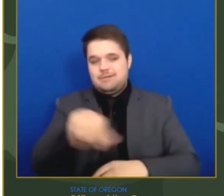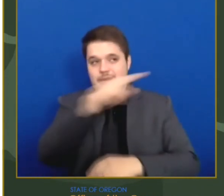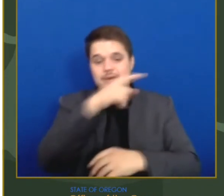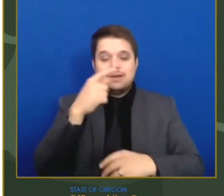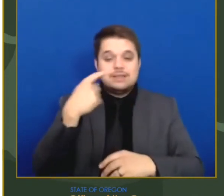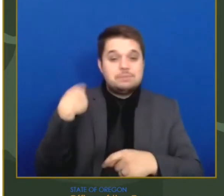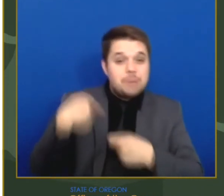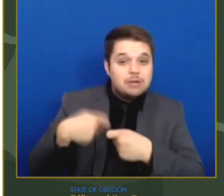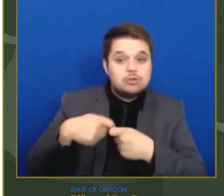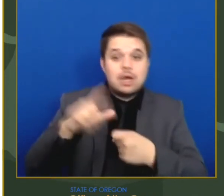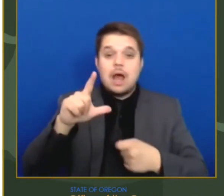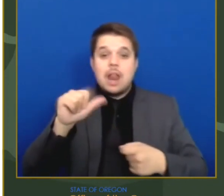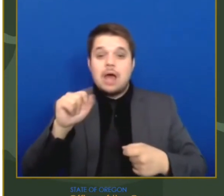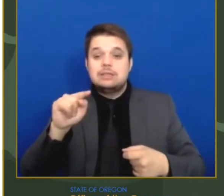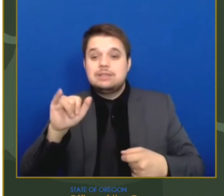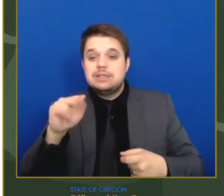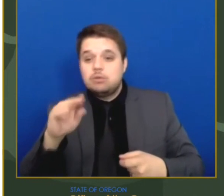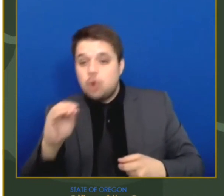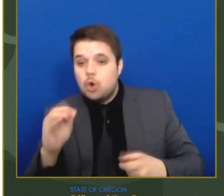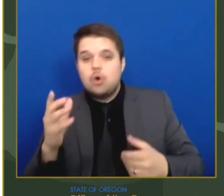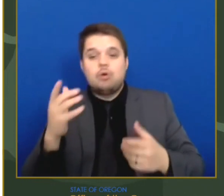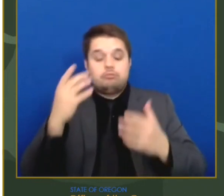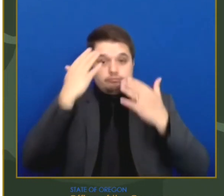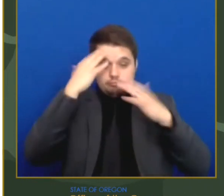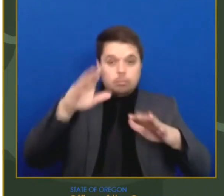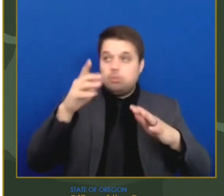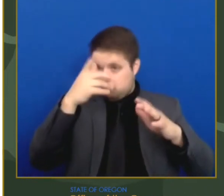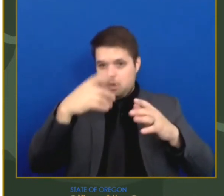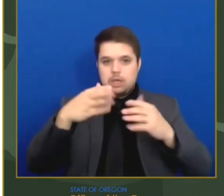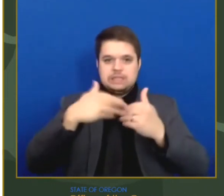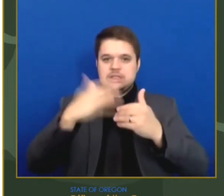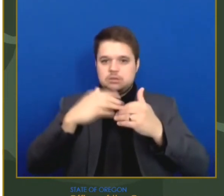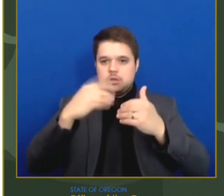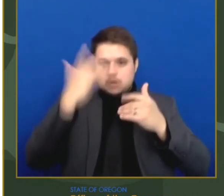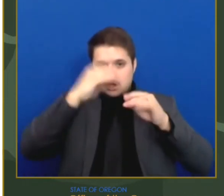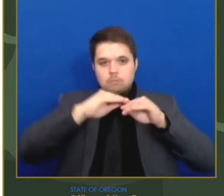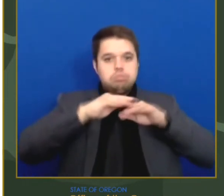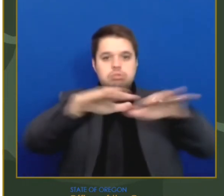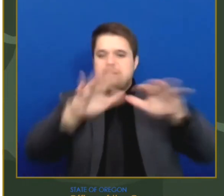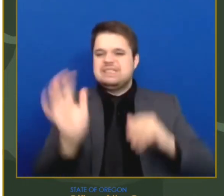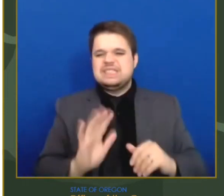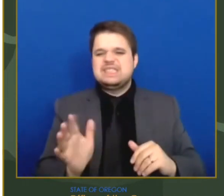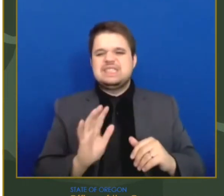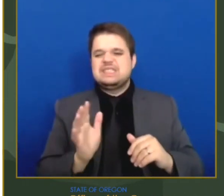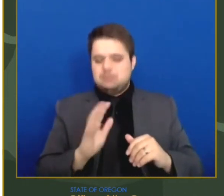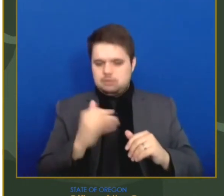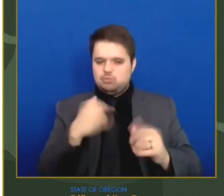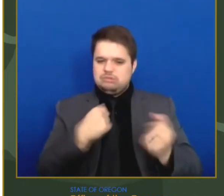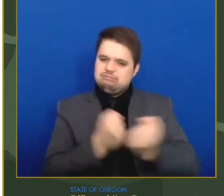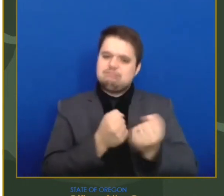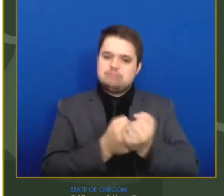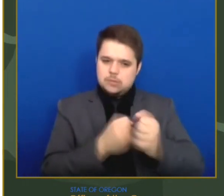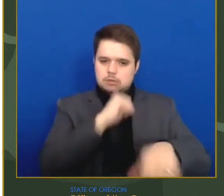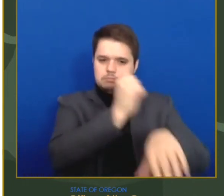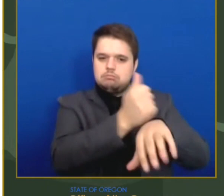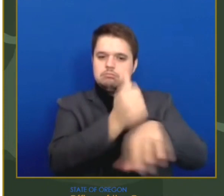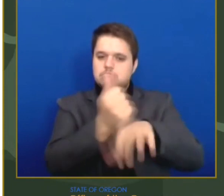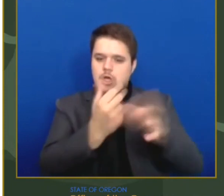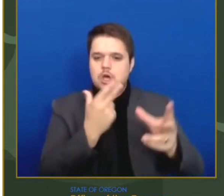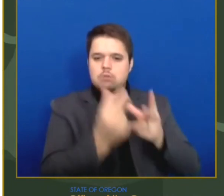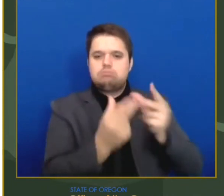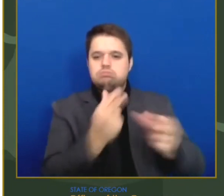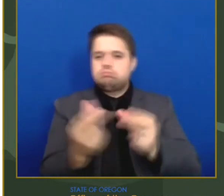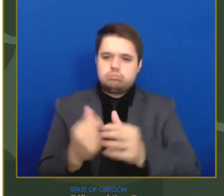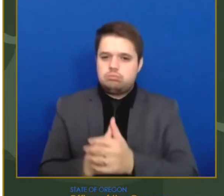transmission rates in the state. FQHC allocations help us target vaccinations for Oregonians that have been hardest hit by COVID-19.